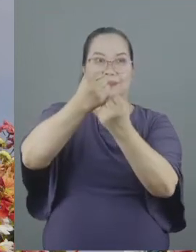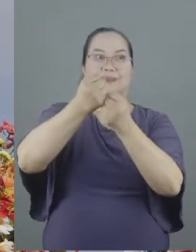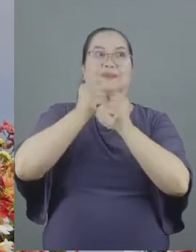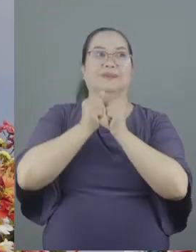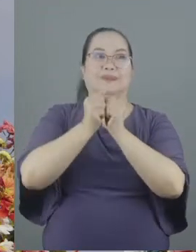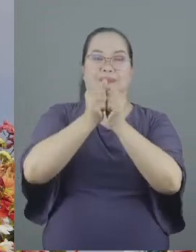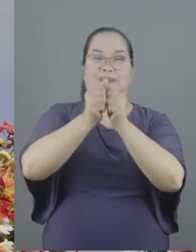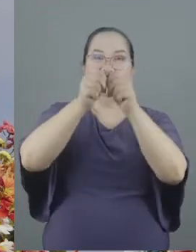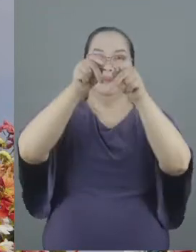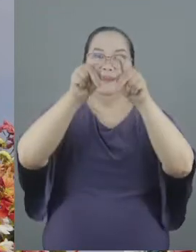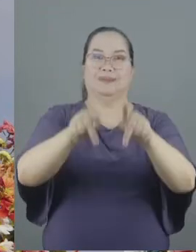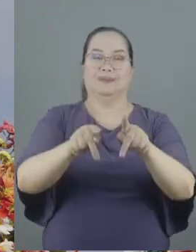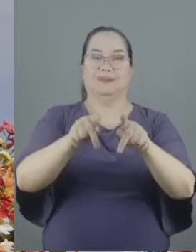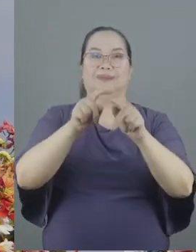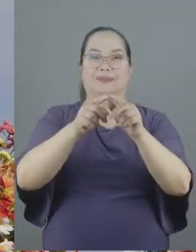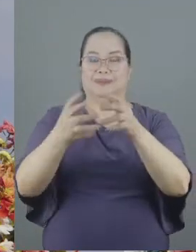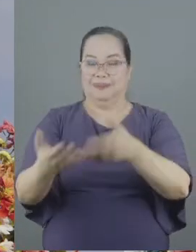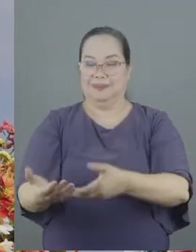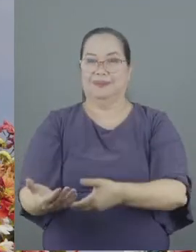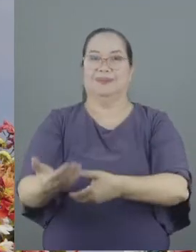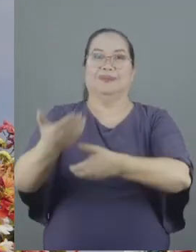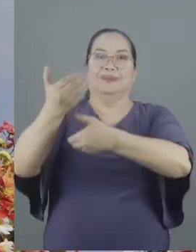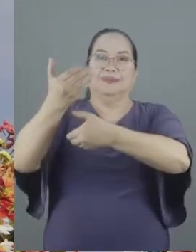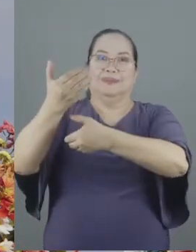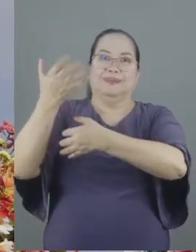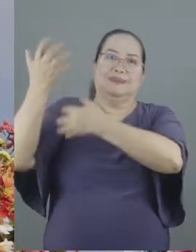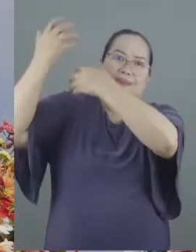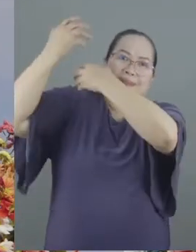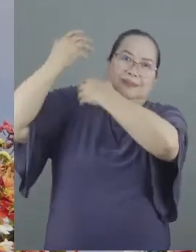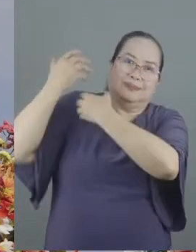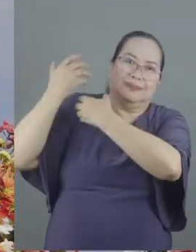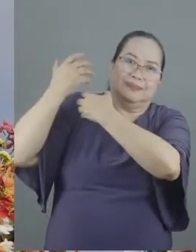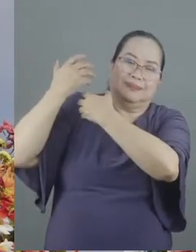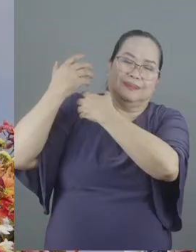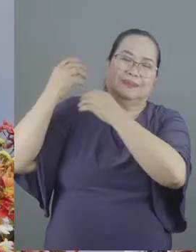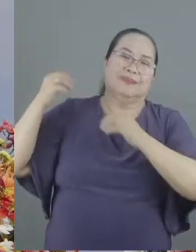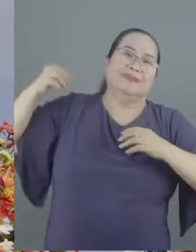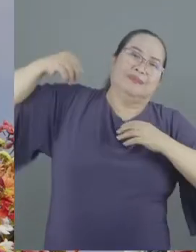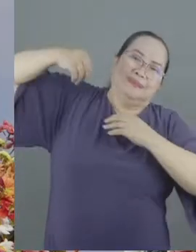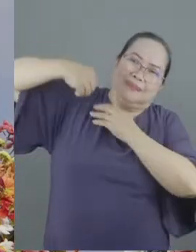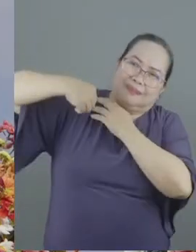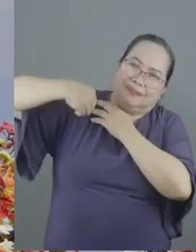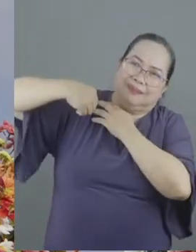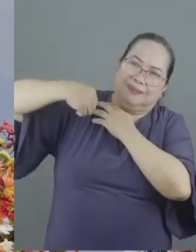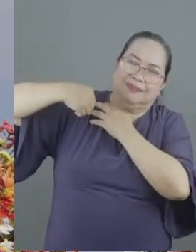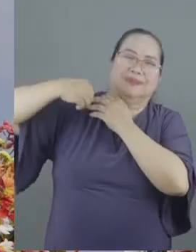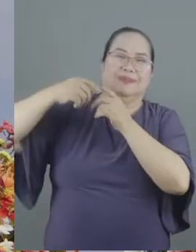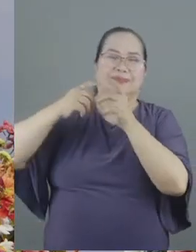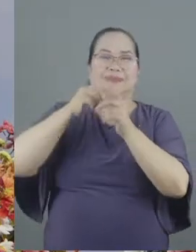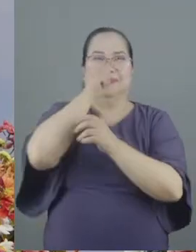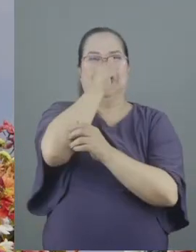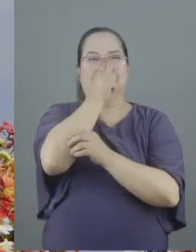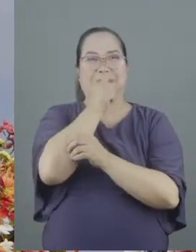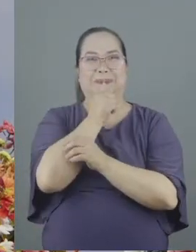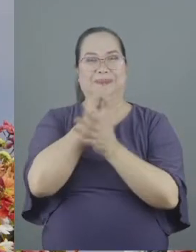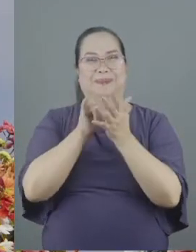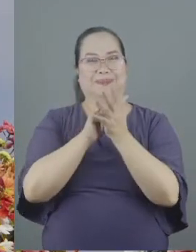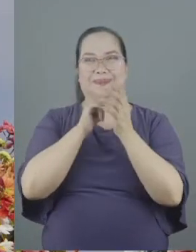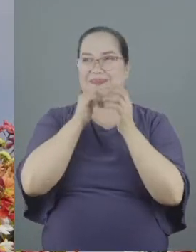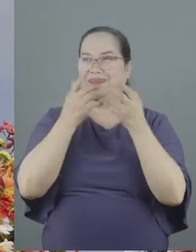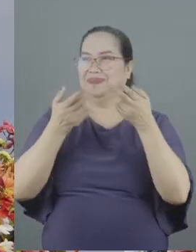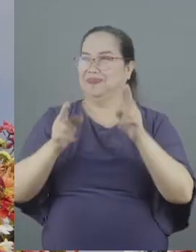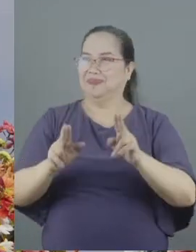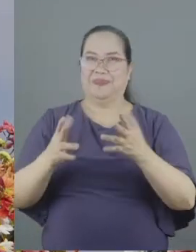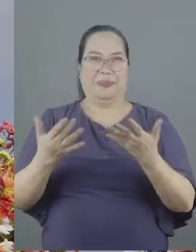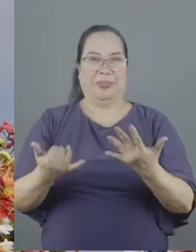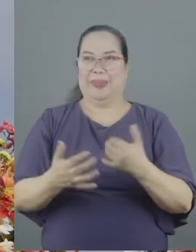person you carry him you carry her you be patient with them so they don't get it yet